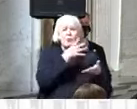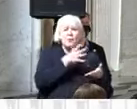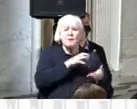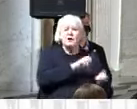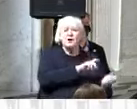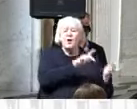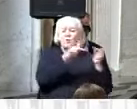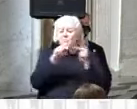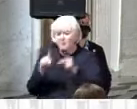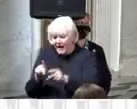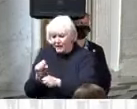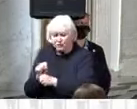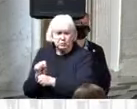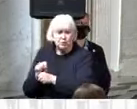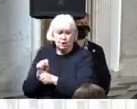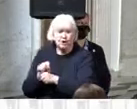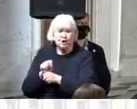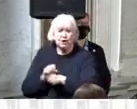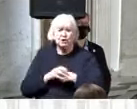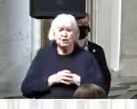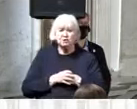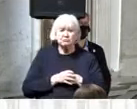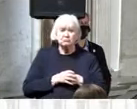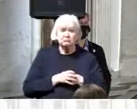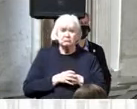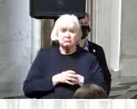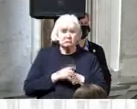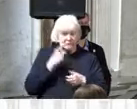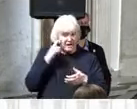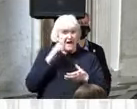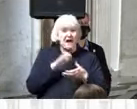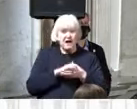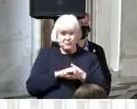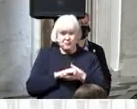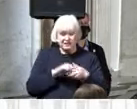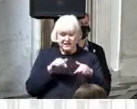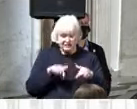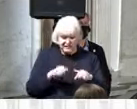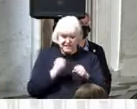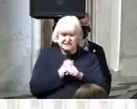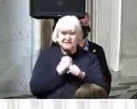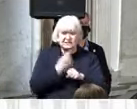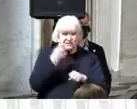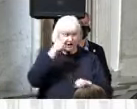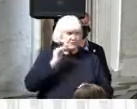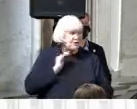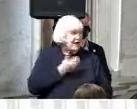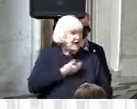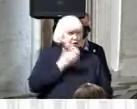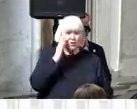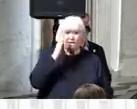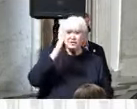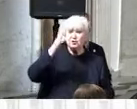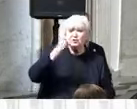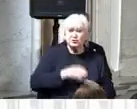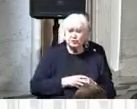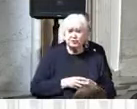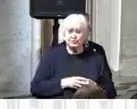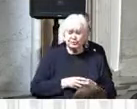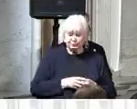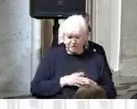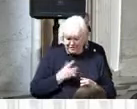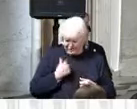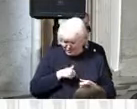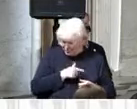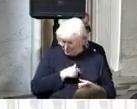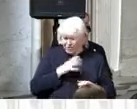and I believe this is a fight a for our future because when we are talking about